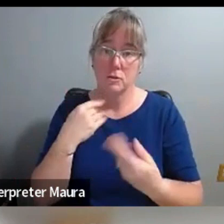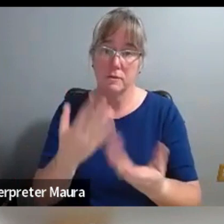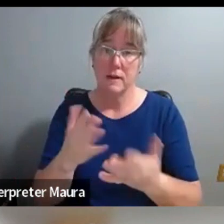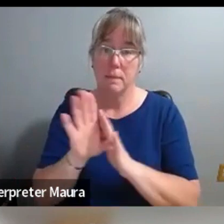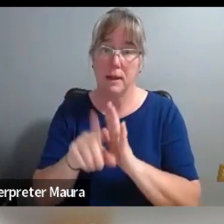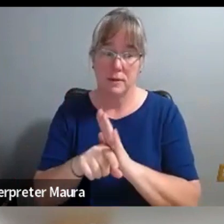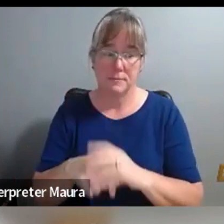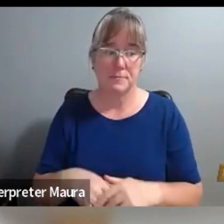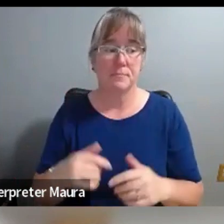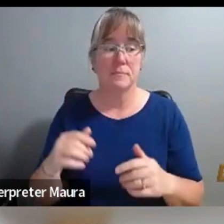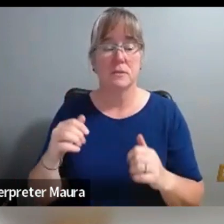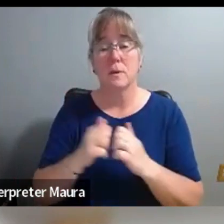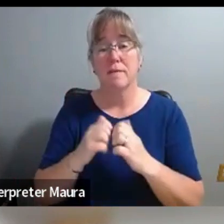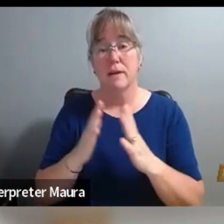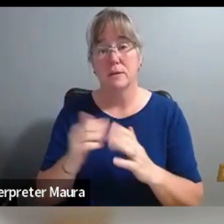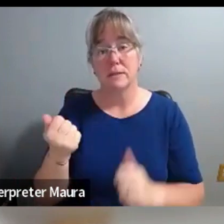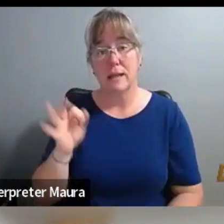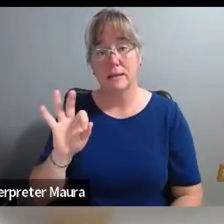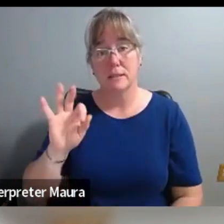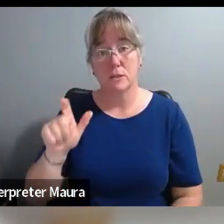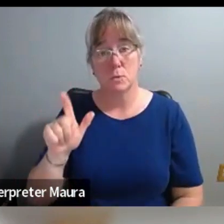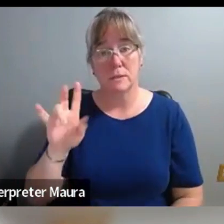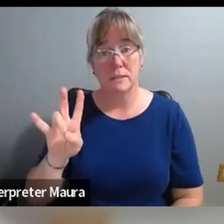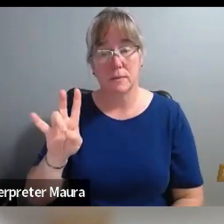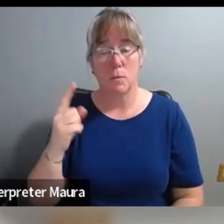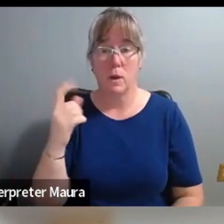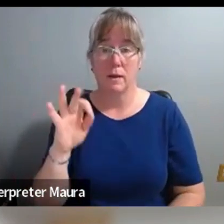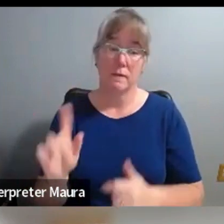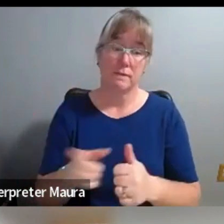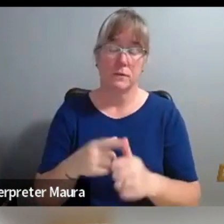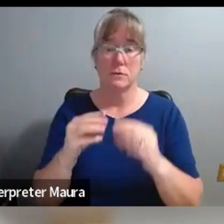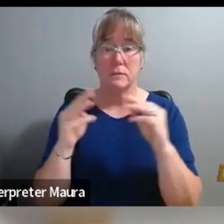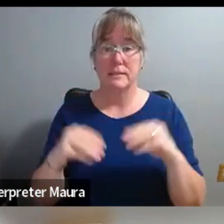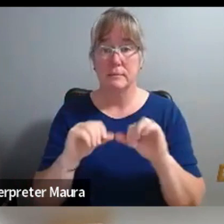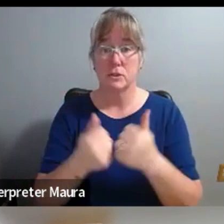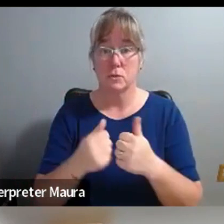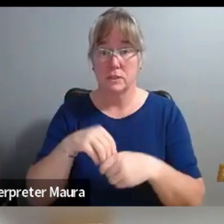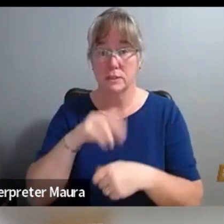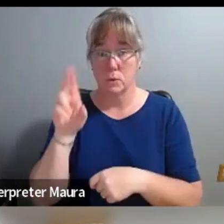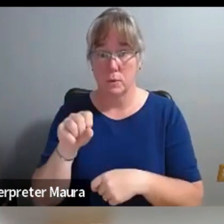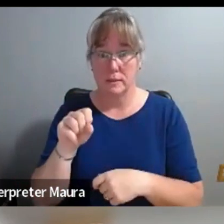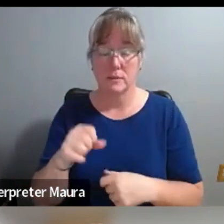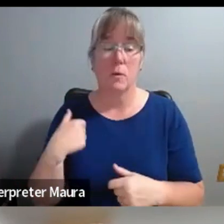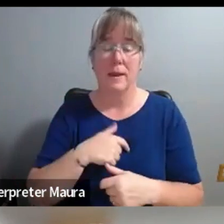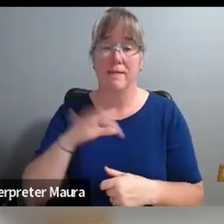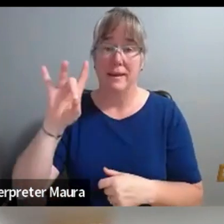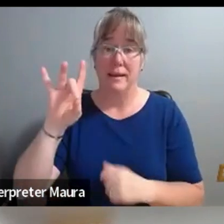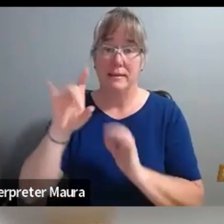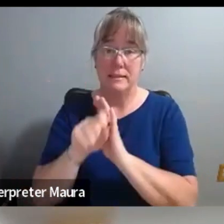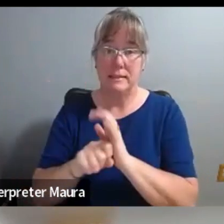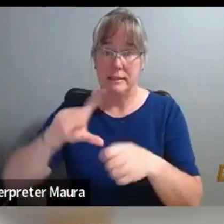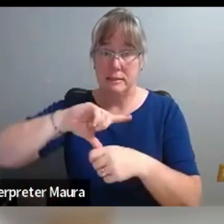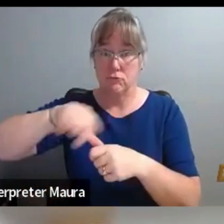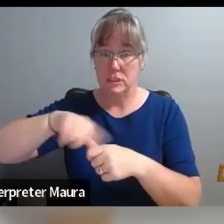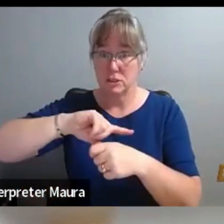Founded in 1927, we are one of the very first museum associations in the United States. We serve an eight-state region and our